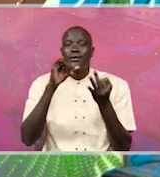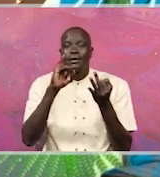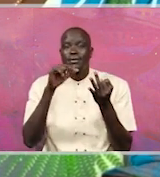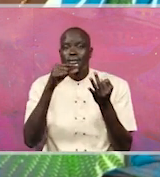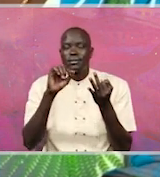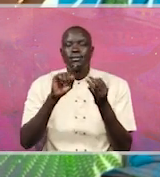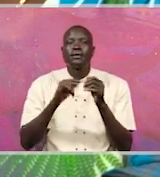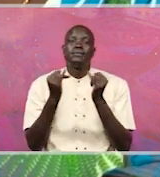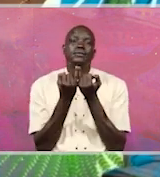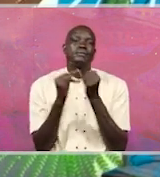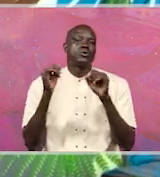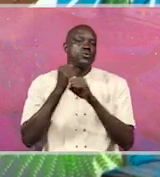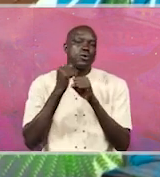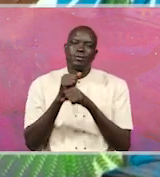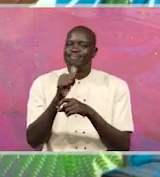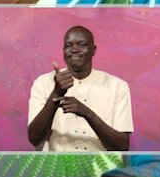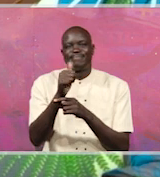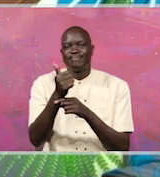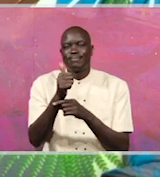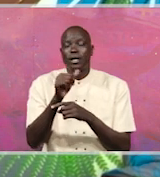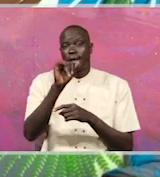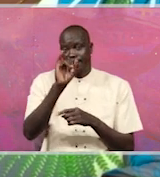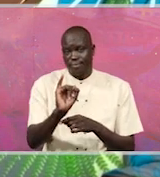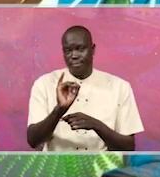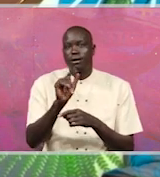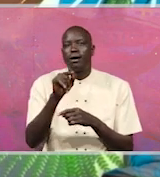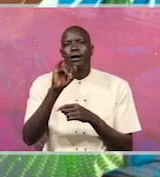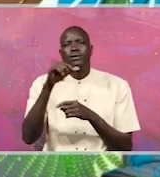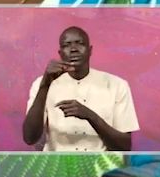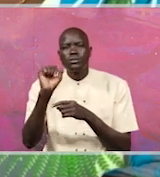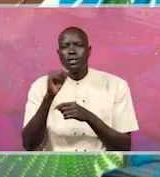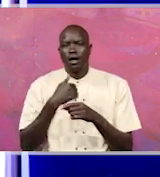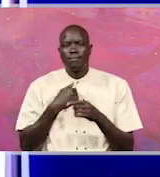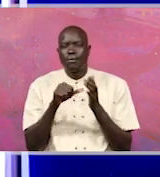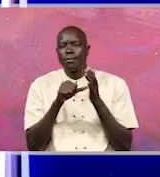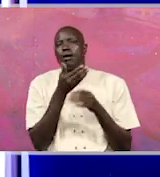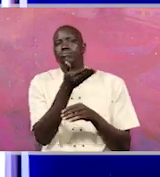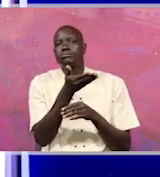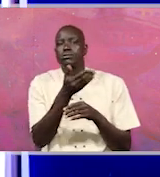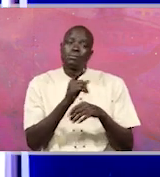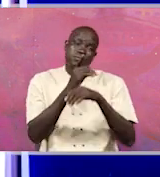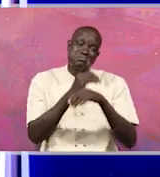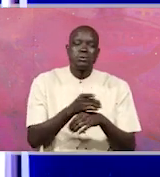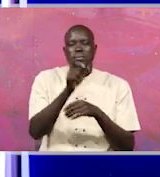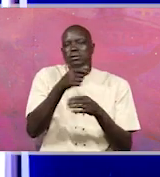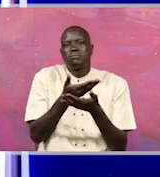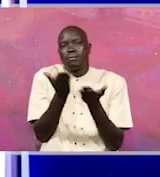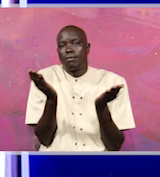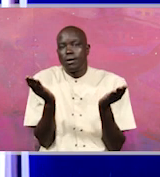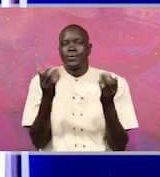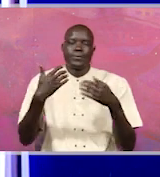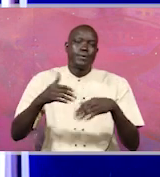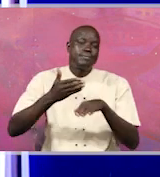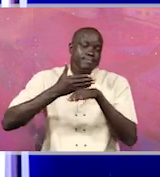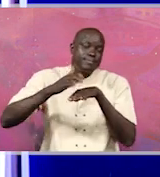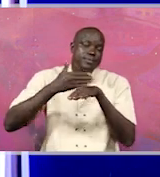operate independently. If the IGG gets hold of a case, depending on who it is, a big fish,